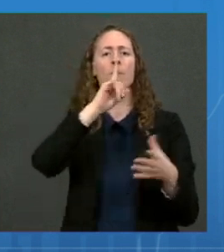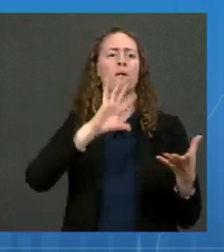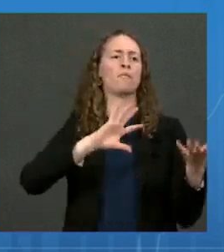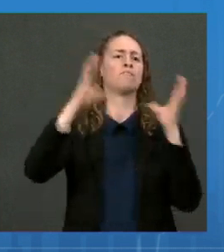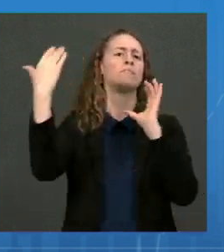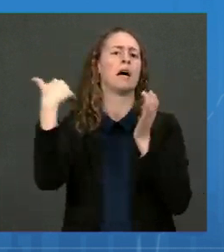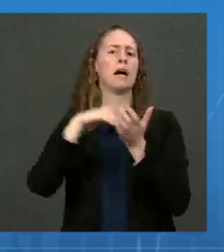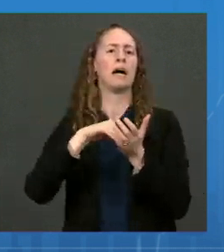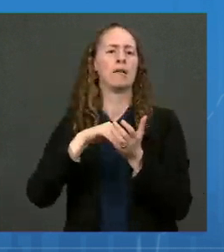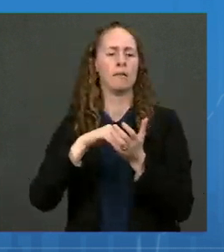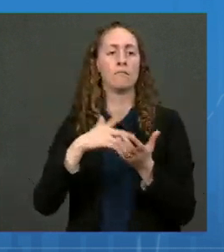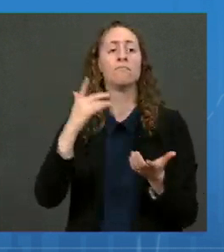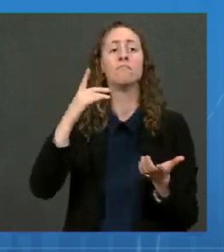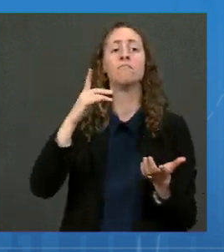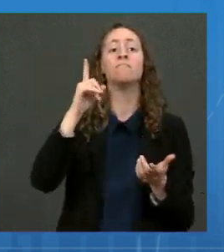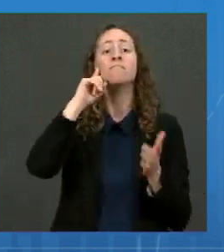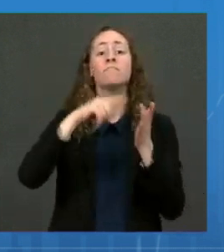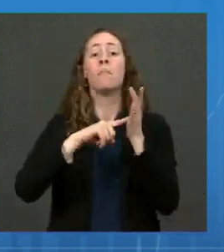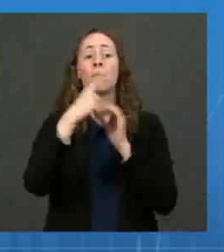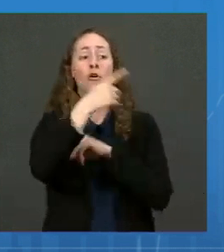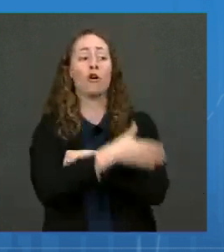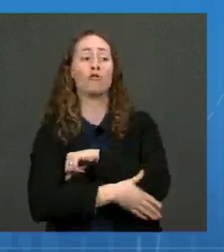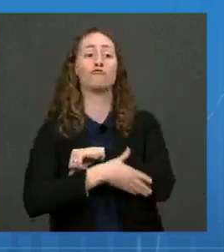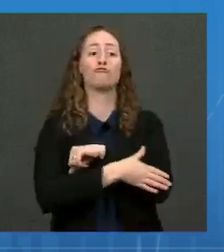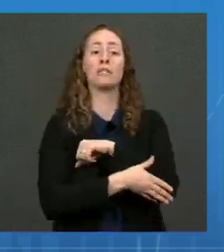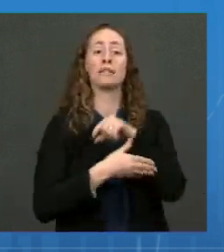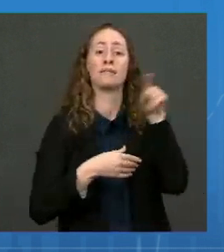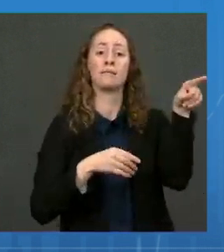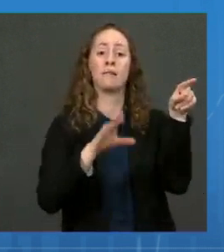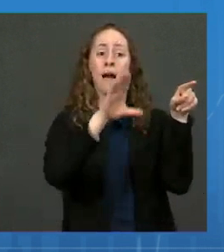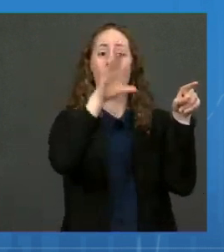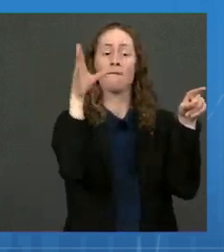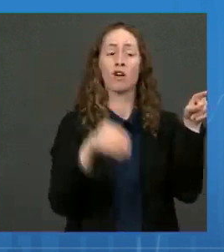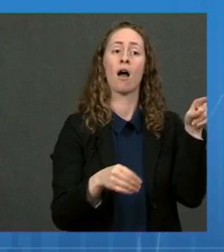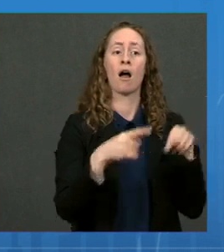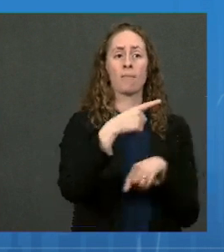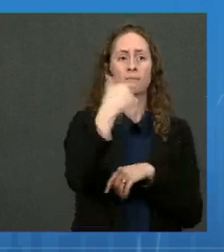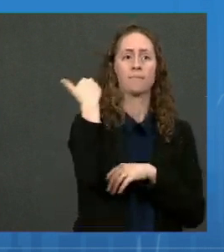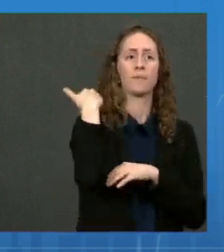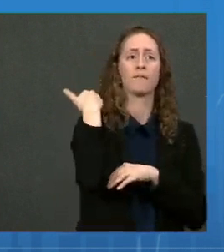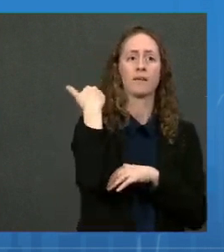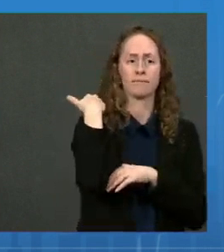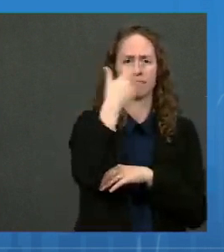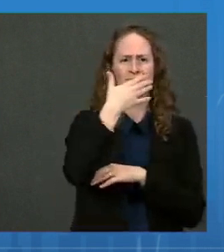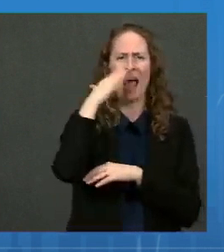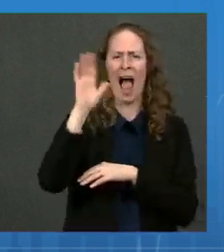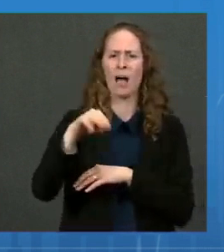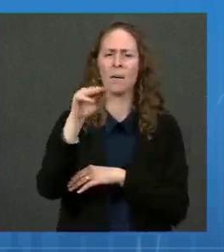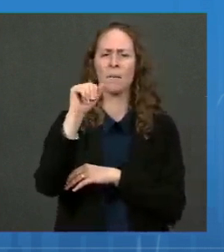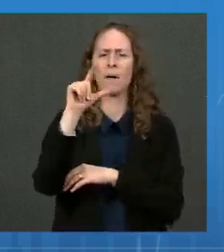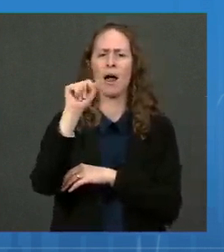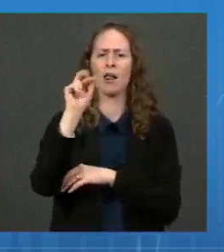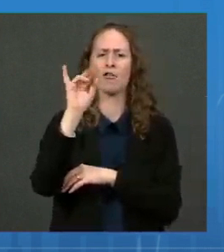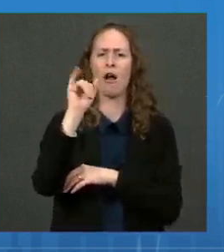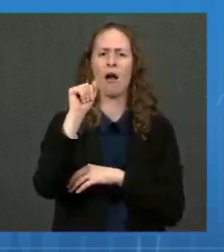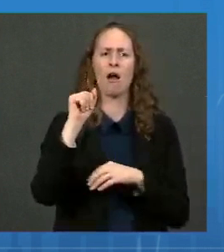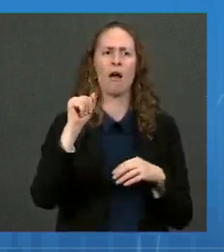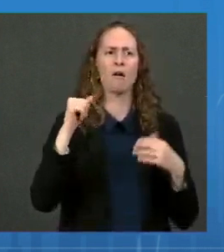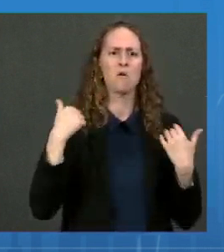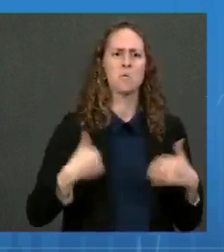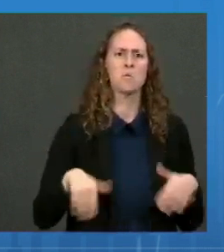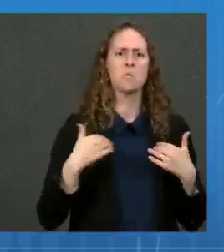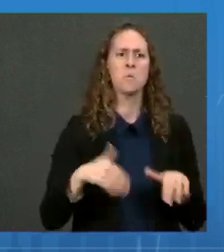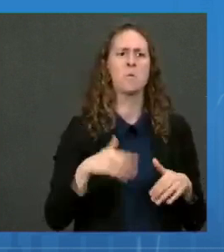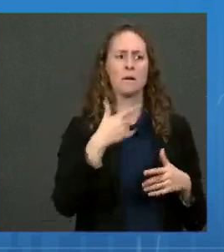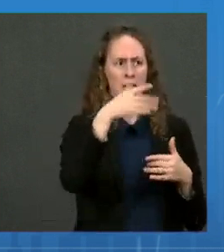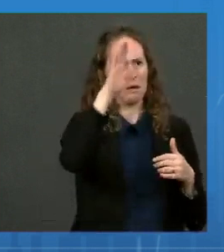Africa that used to be beset with an extraordinary amount of malaria, and now malaria is not absent, but it is very well controlled.